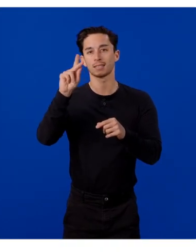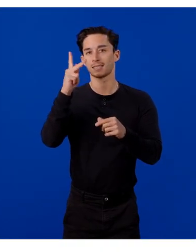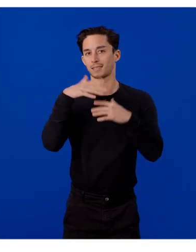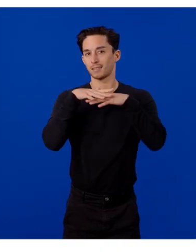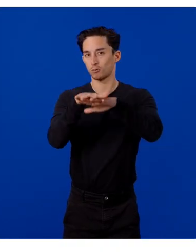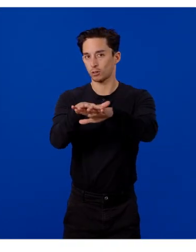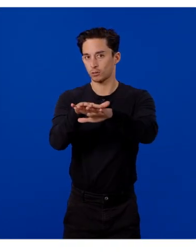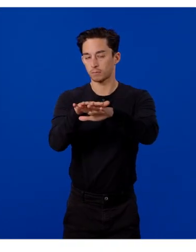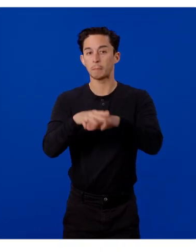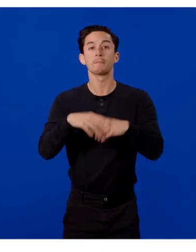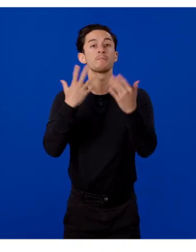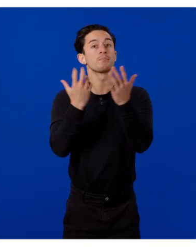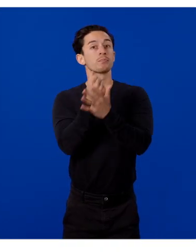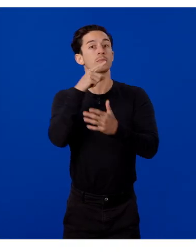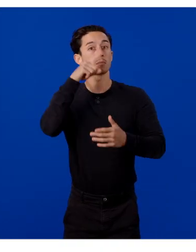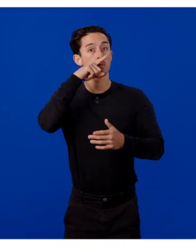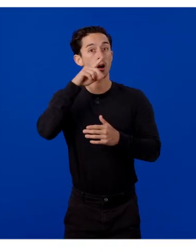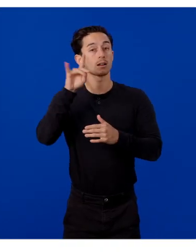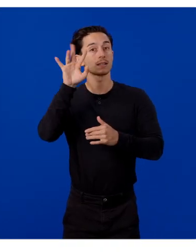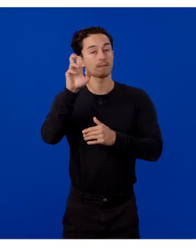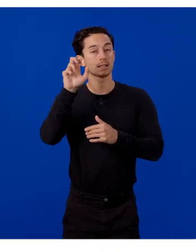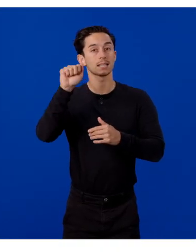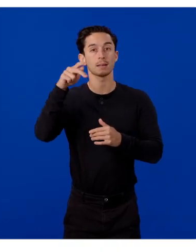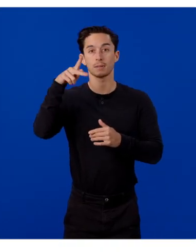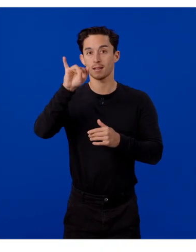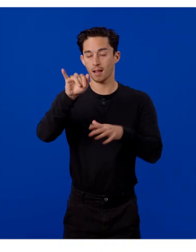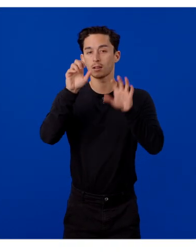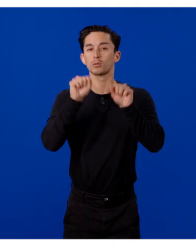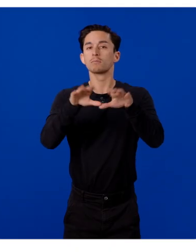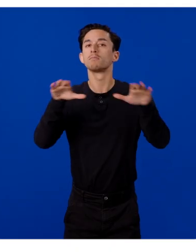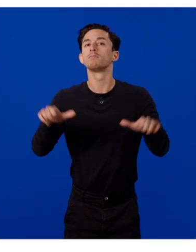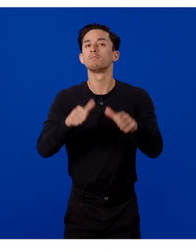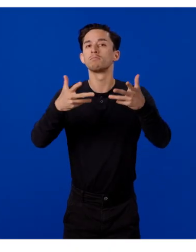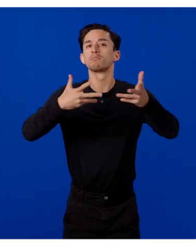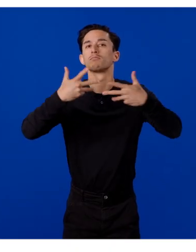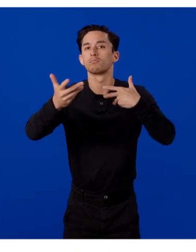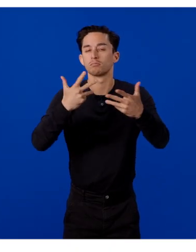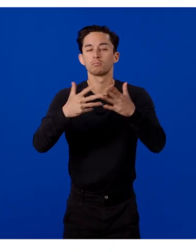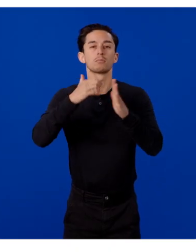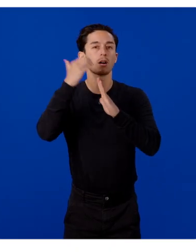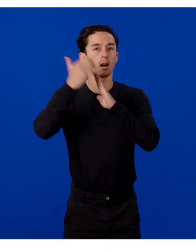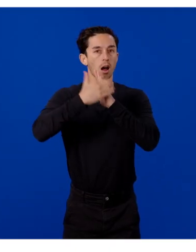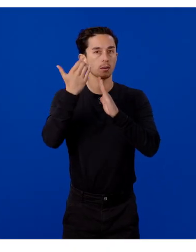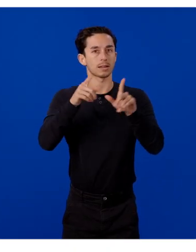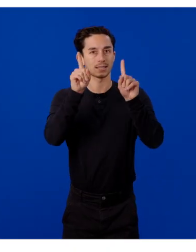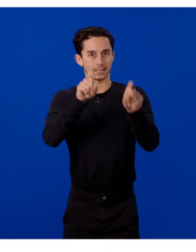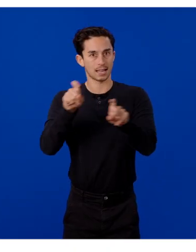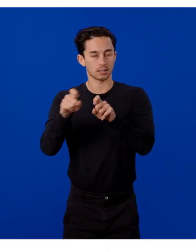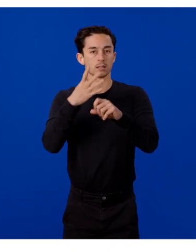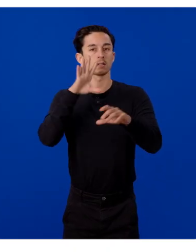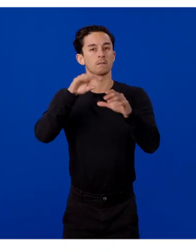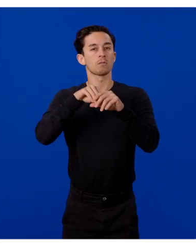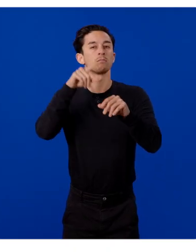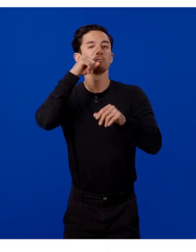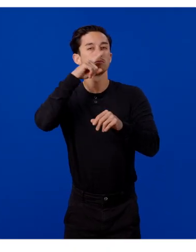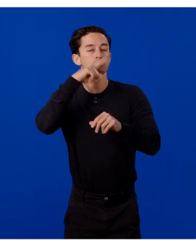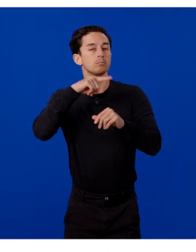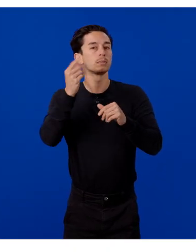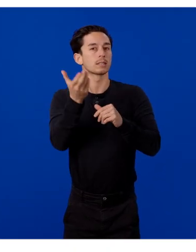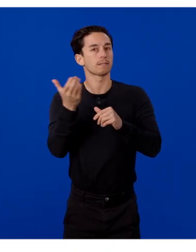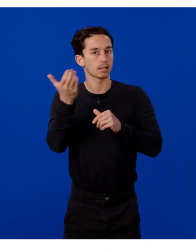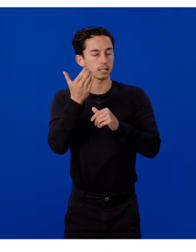By leveraging mock device kit's API, you can perform interactive and automated tests that involve simulating devices,